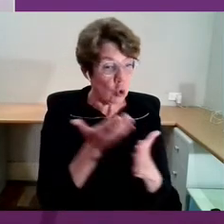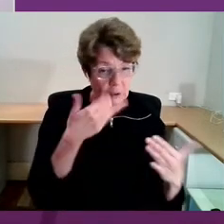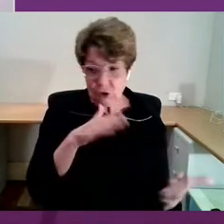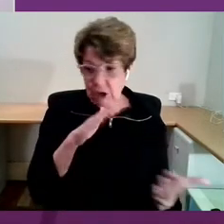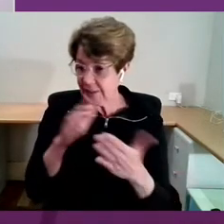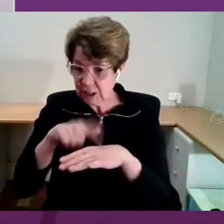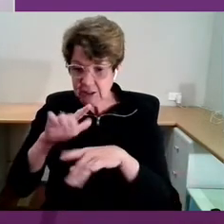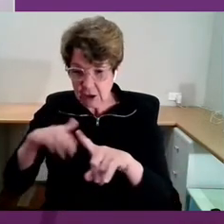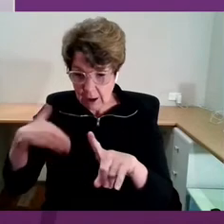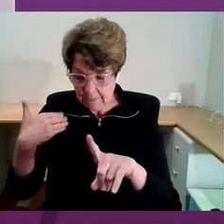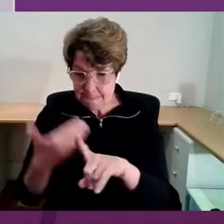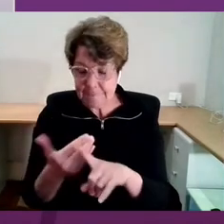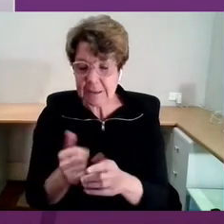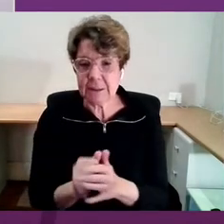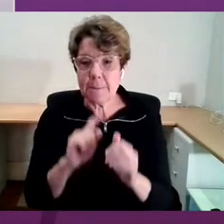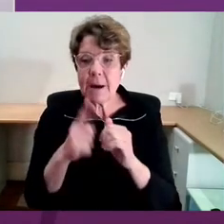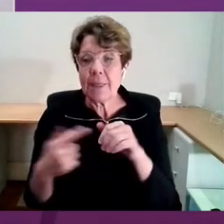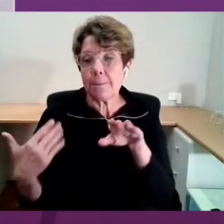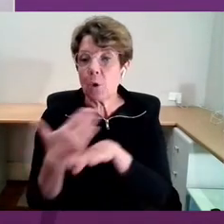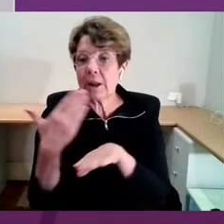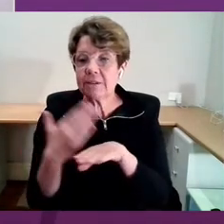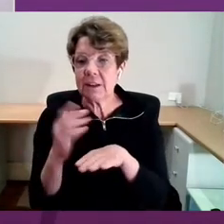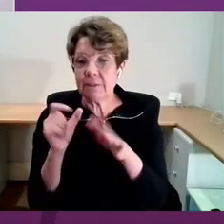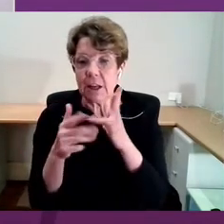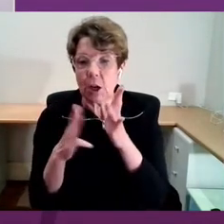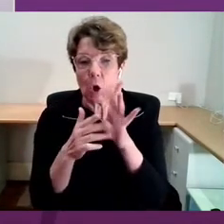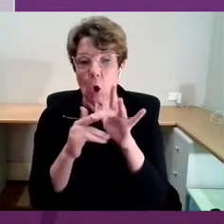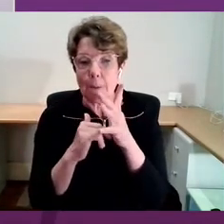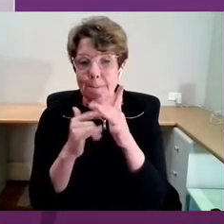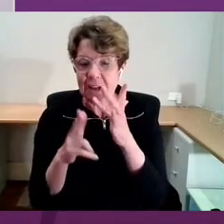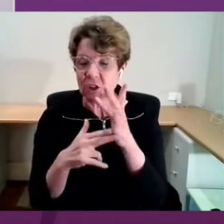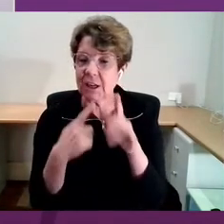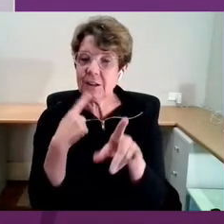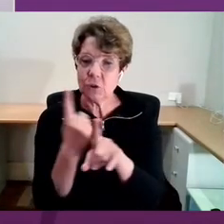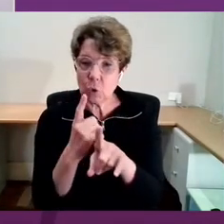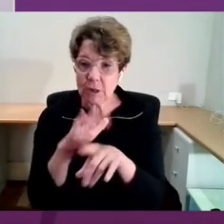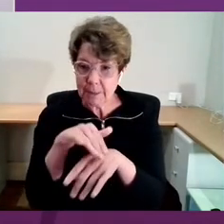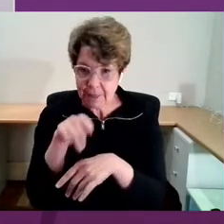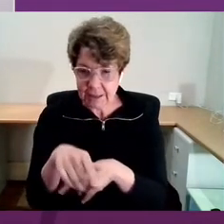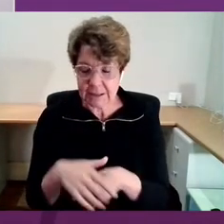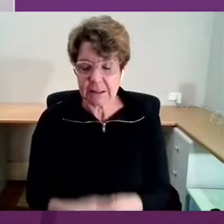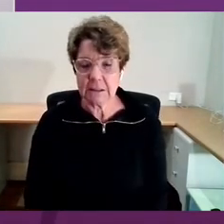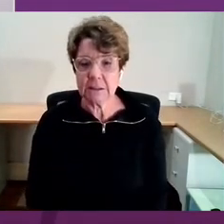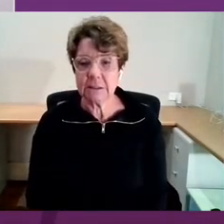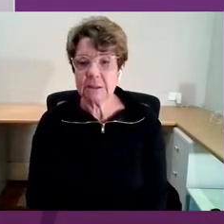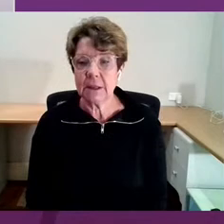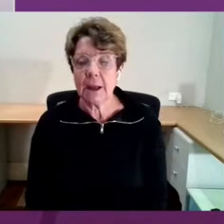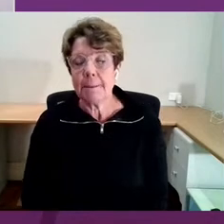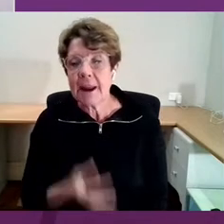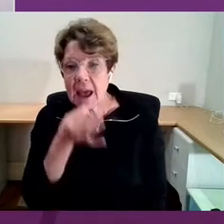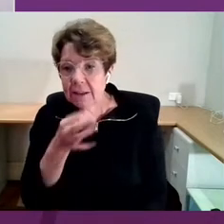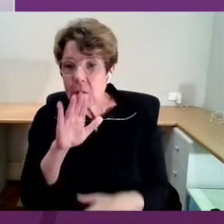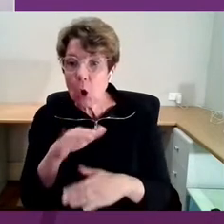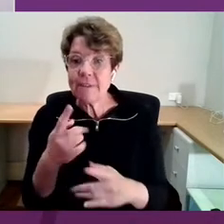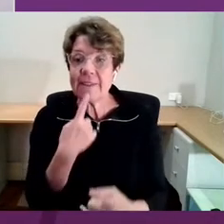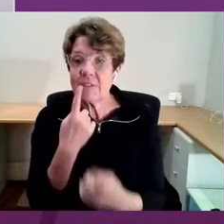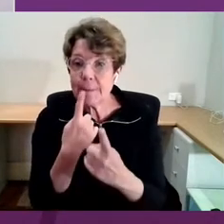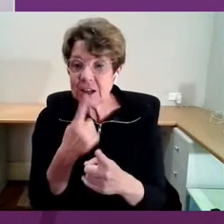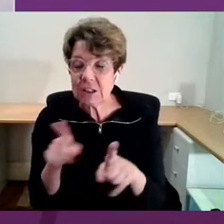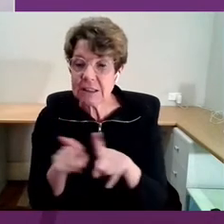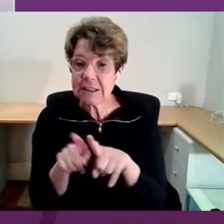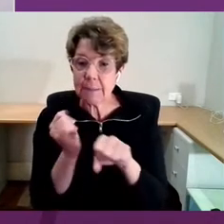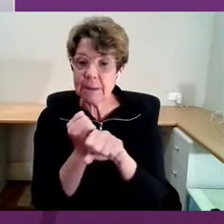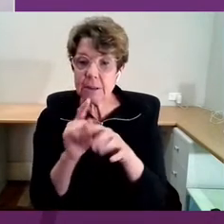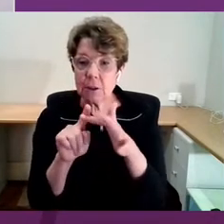Productivity Commission has called this out. But to answer the question about information, I mean, as Georgie has said,